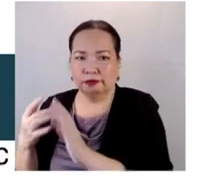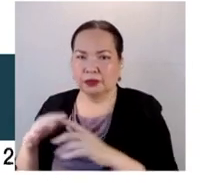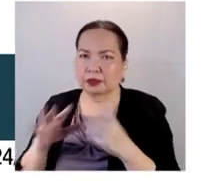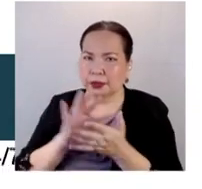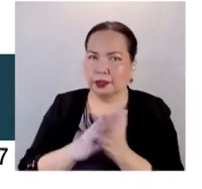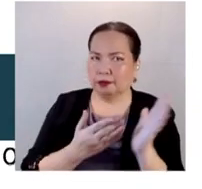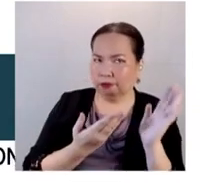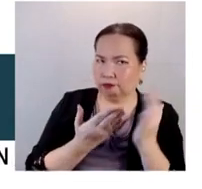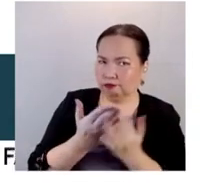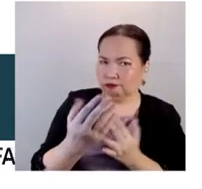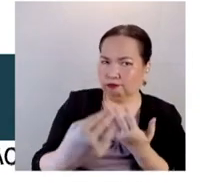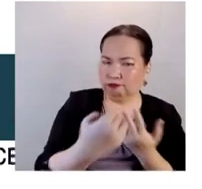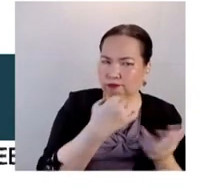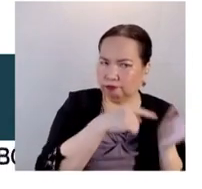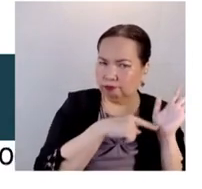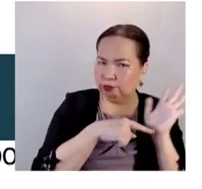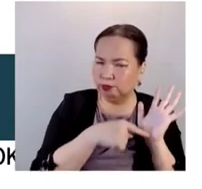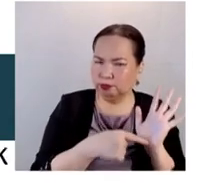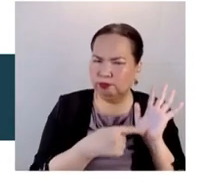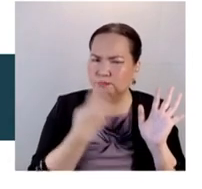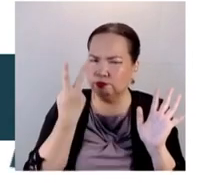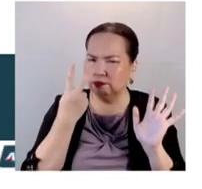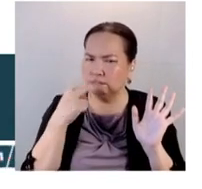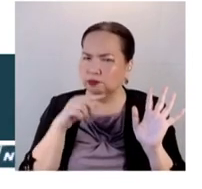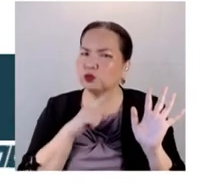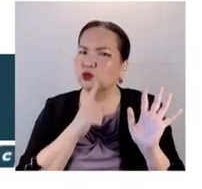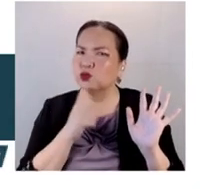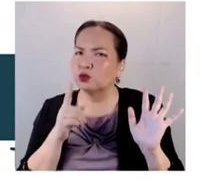the public can see what is actually transmitted.